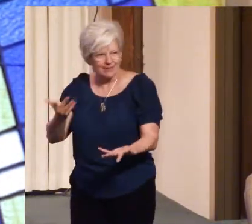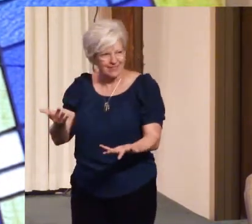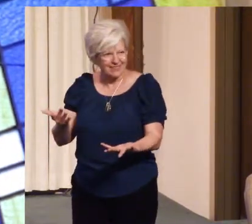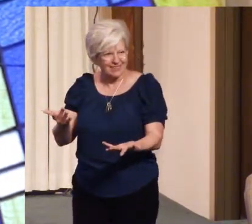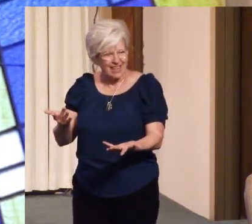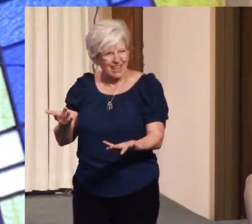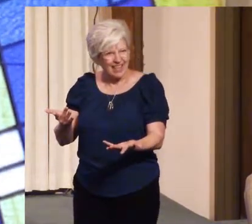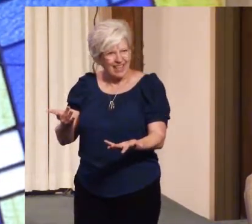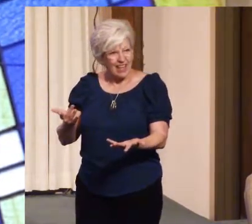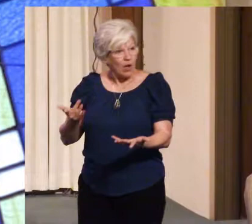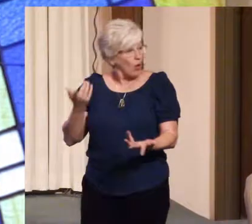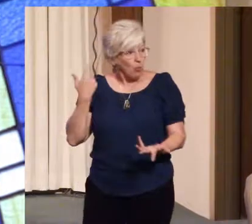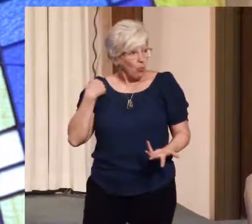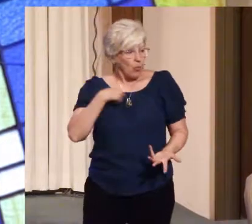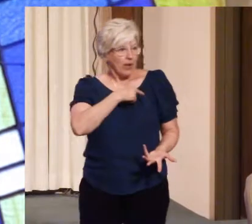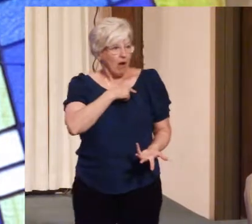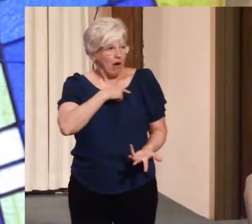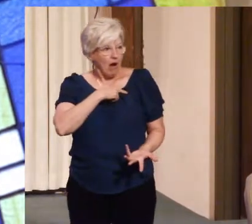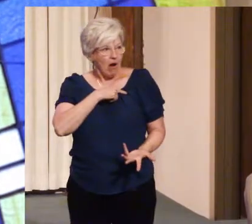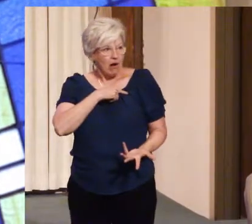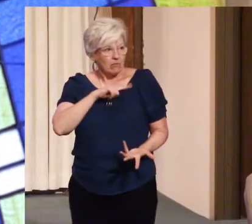we are held in thrall.